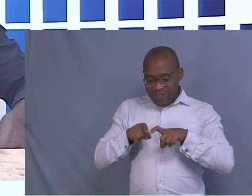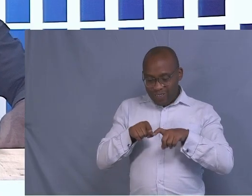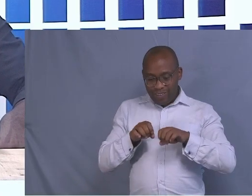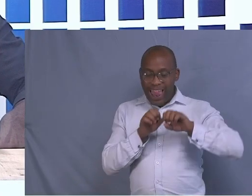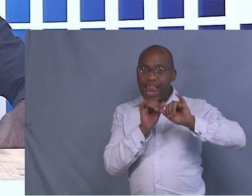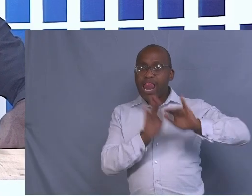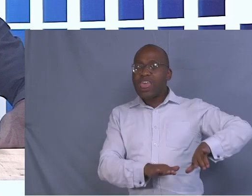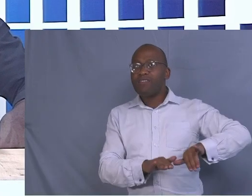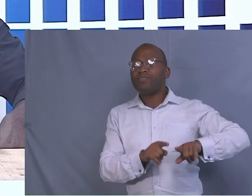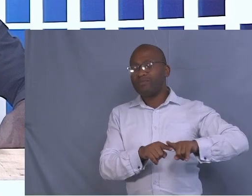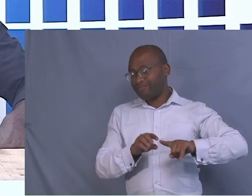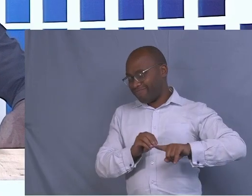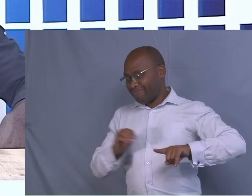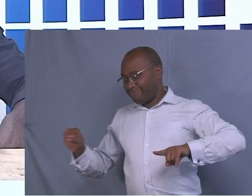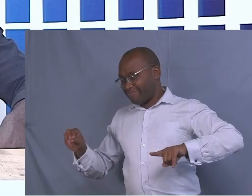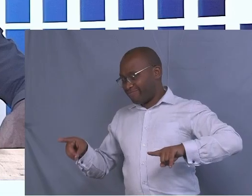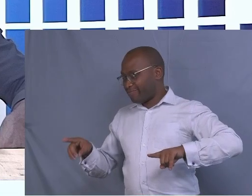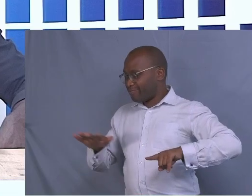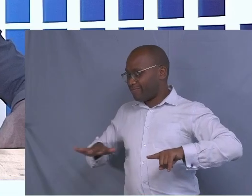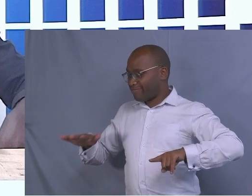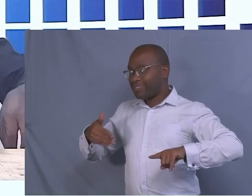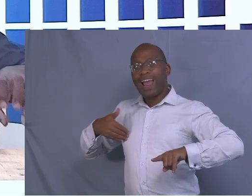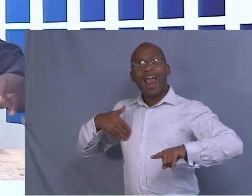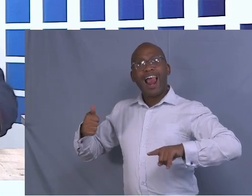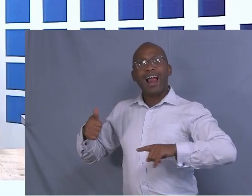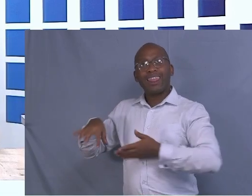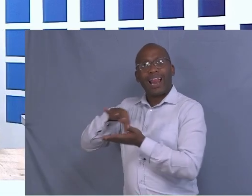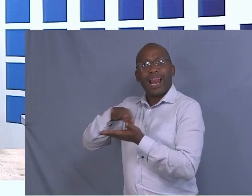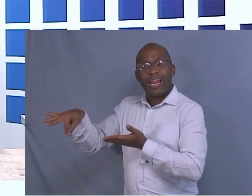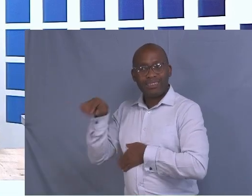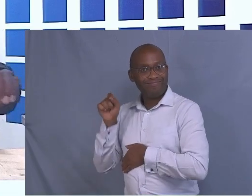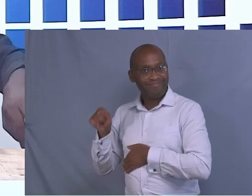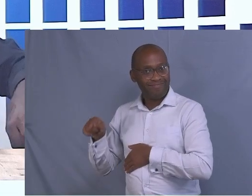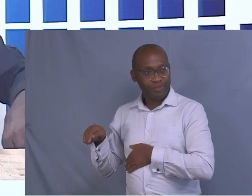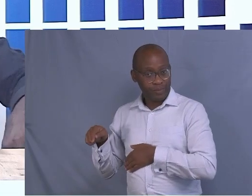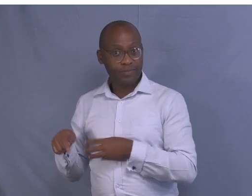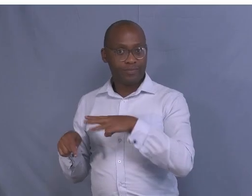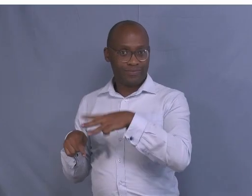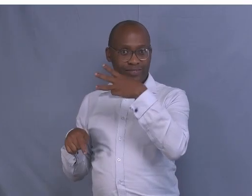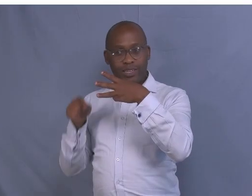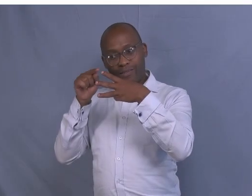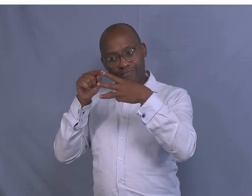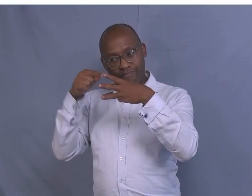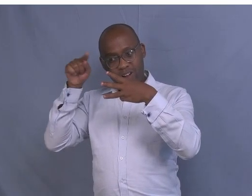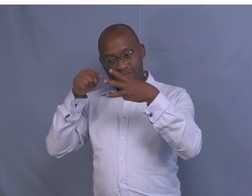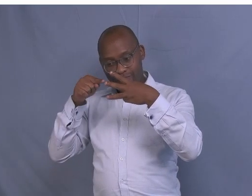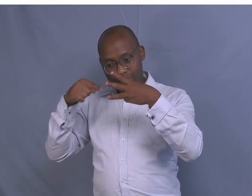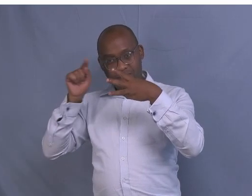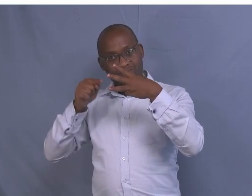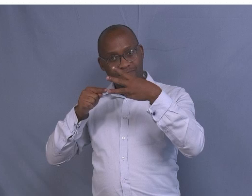I believe you understand these questions. Then, I'm not going to talk more about